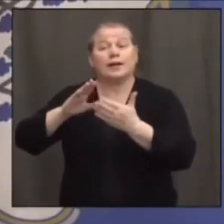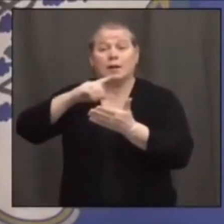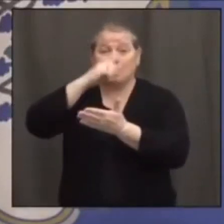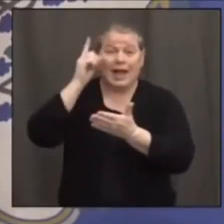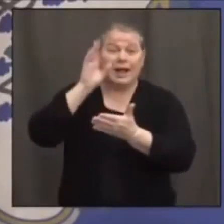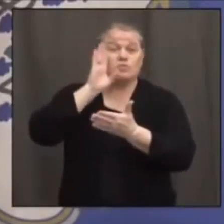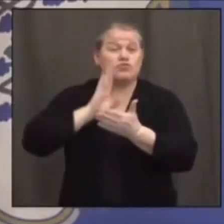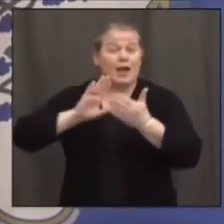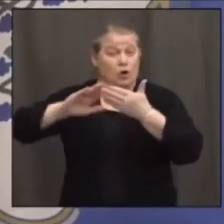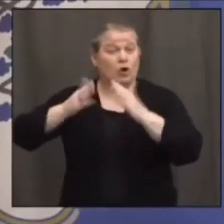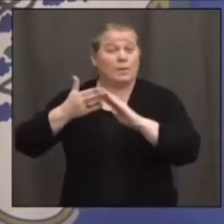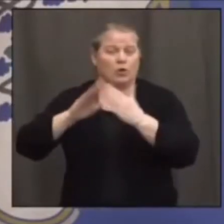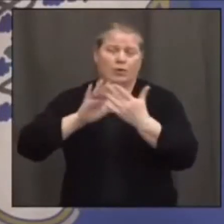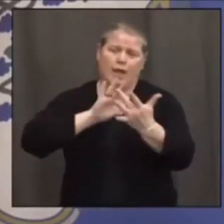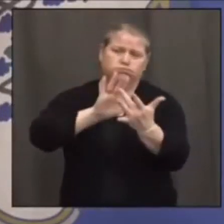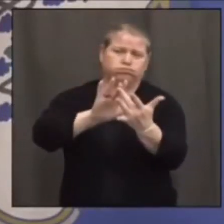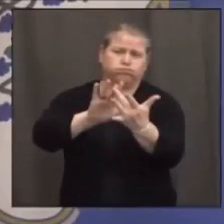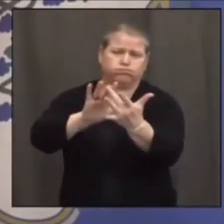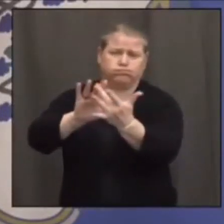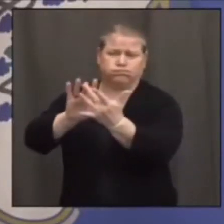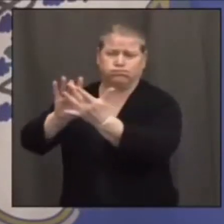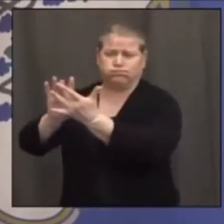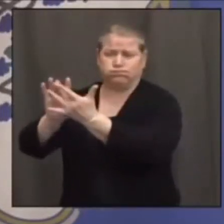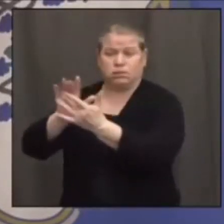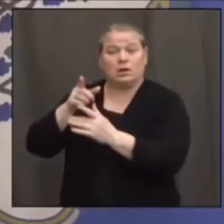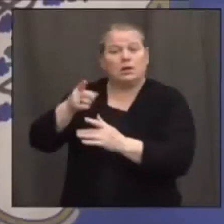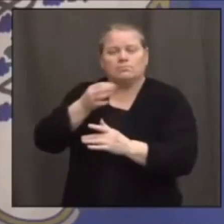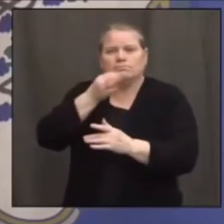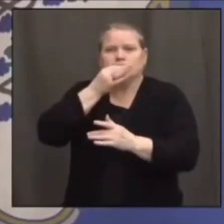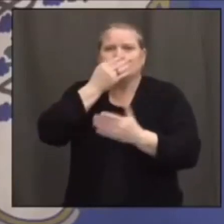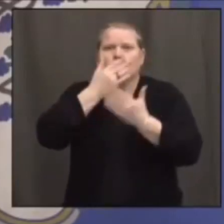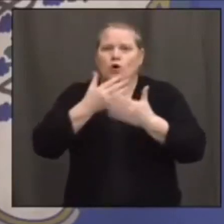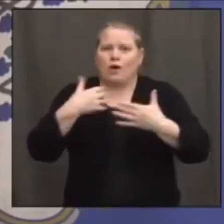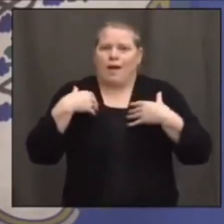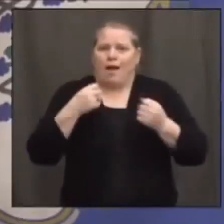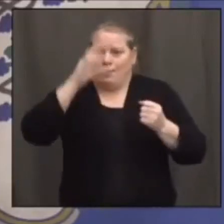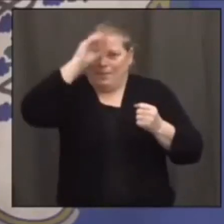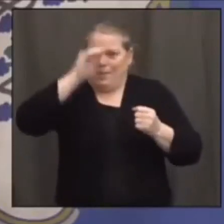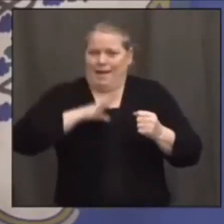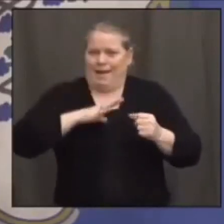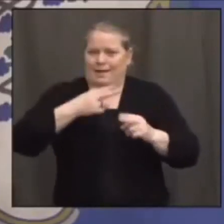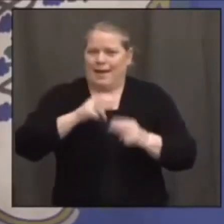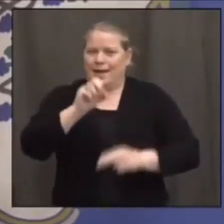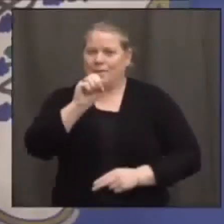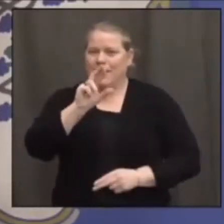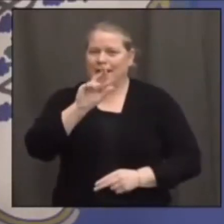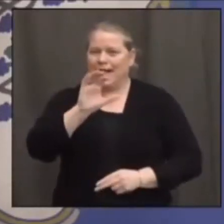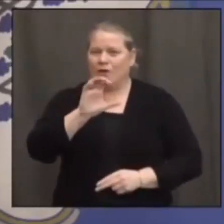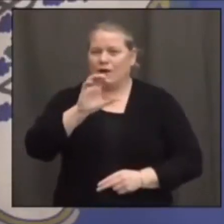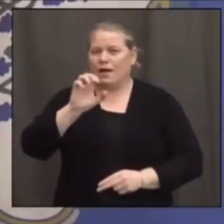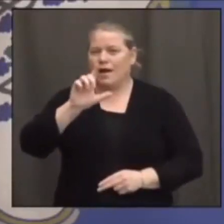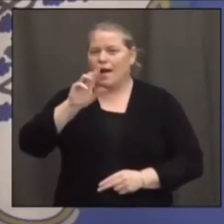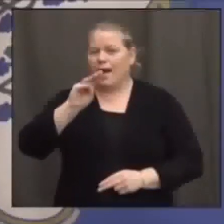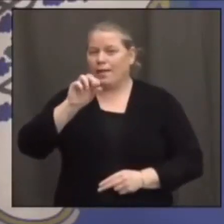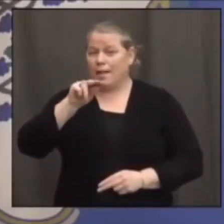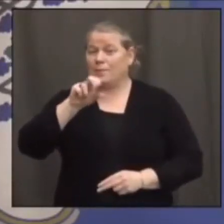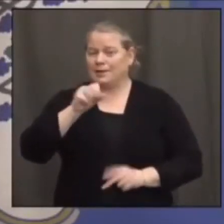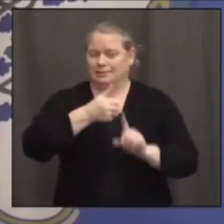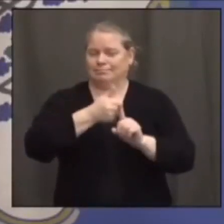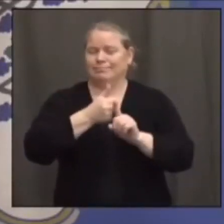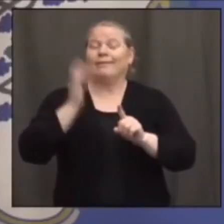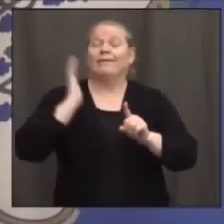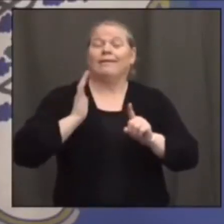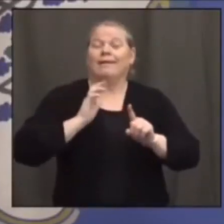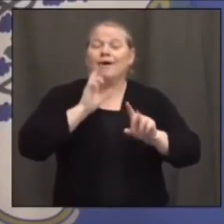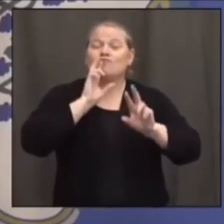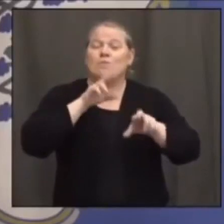community. And he's got some pretty good help, and a great guy named Eric Clemens, who maybe you've seen as the voice of sports here in the state of